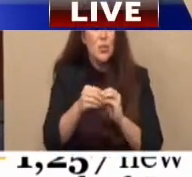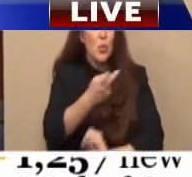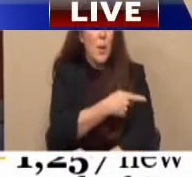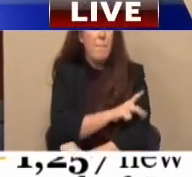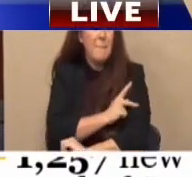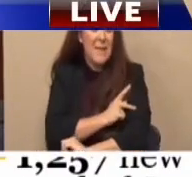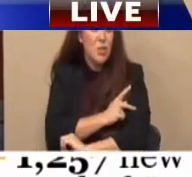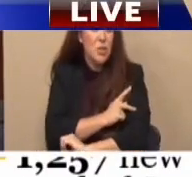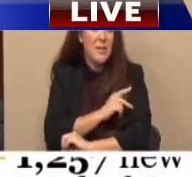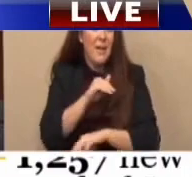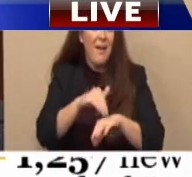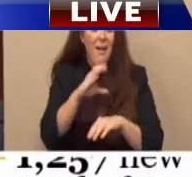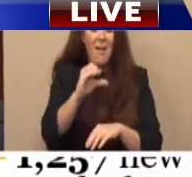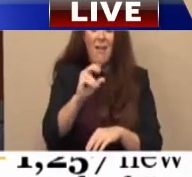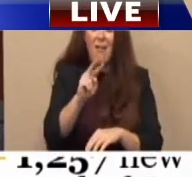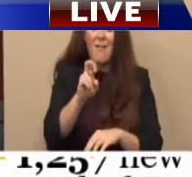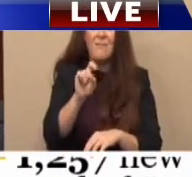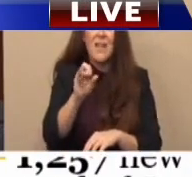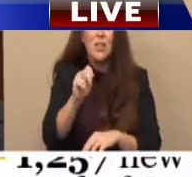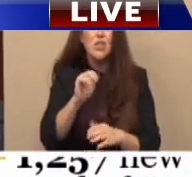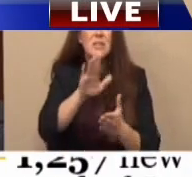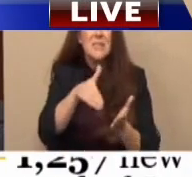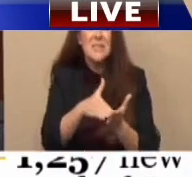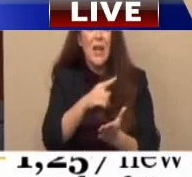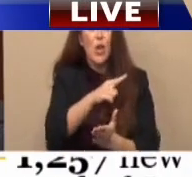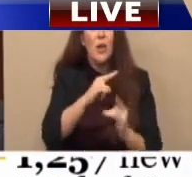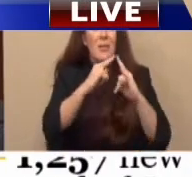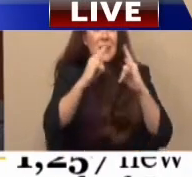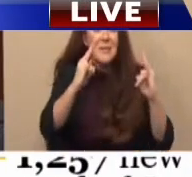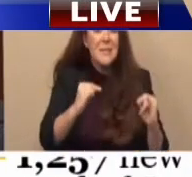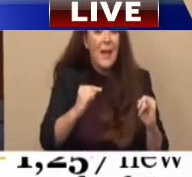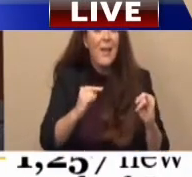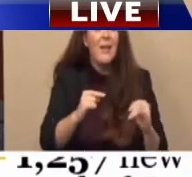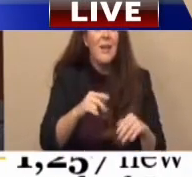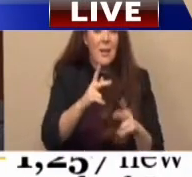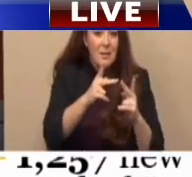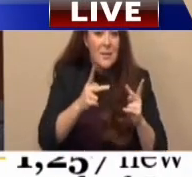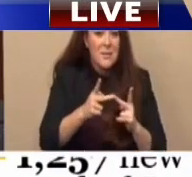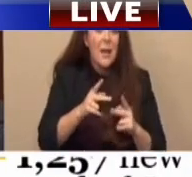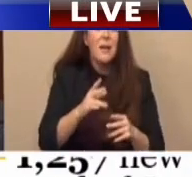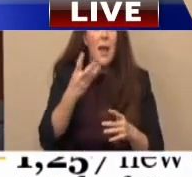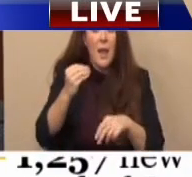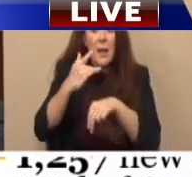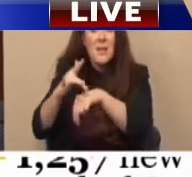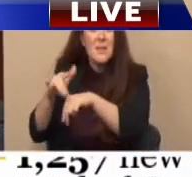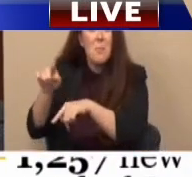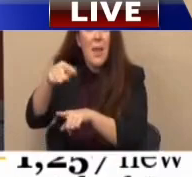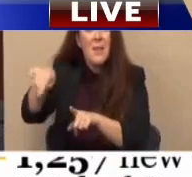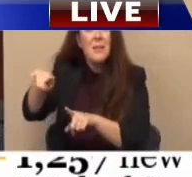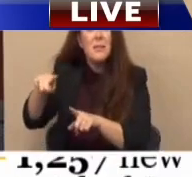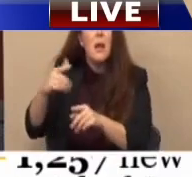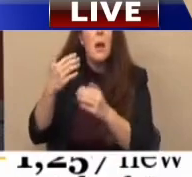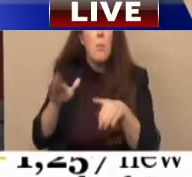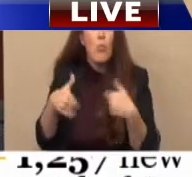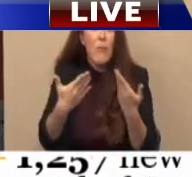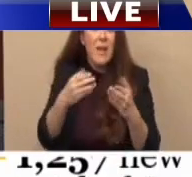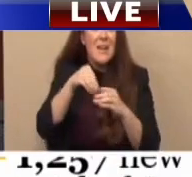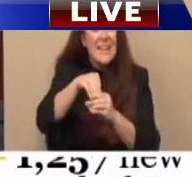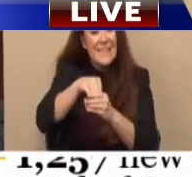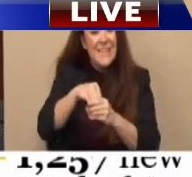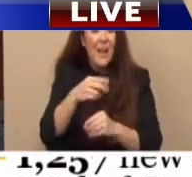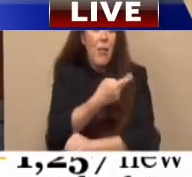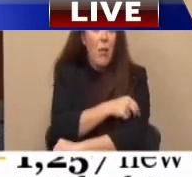at the convention center and other 10 sites that have been set up and the spaces that have been provided inside of our